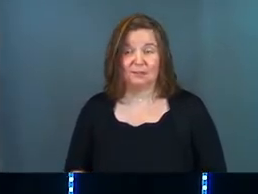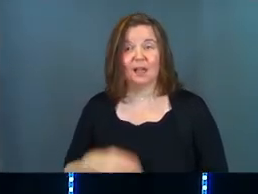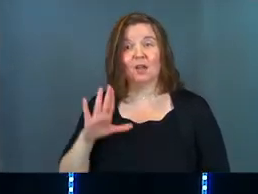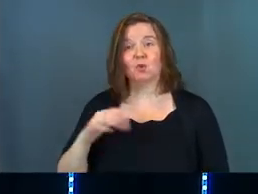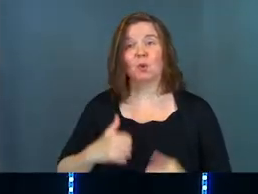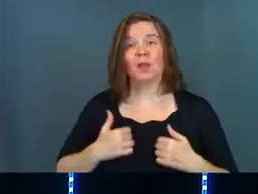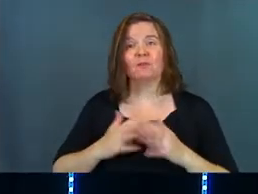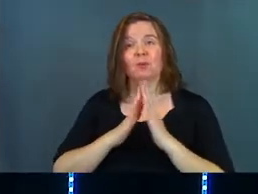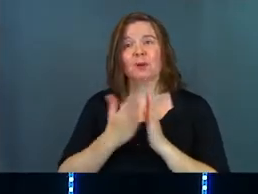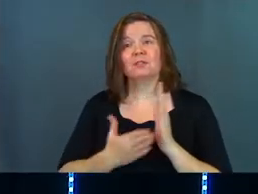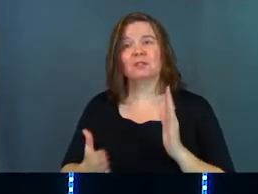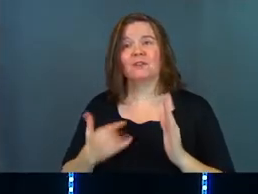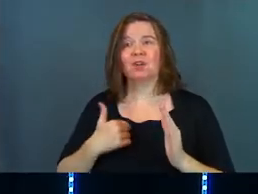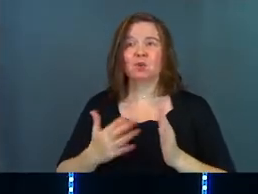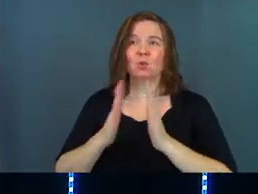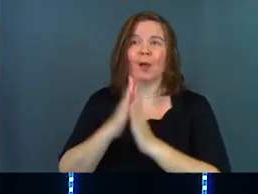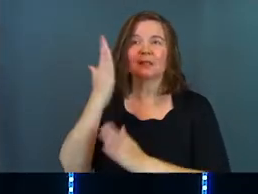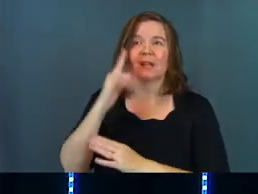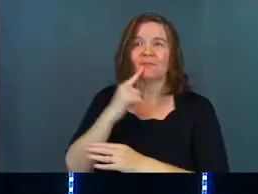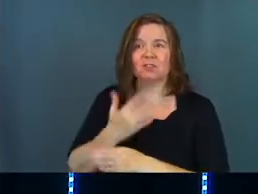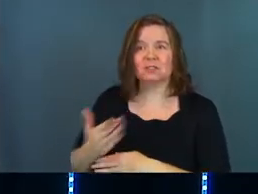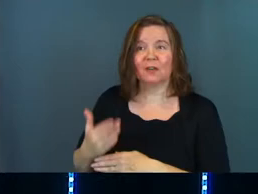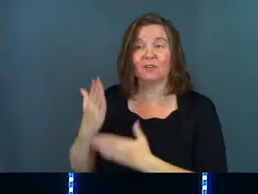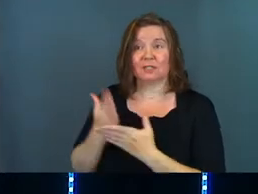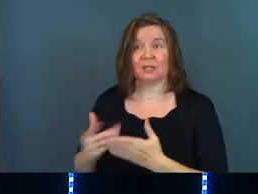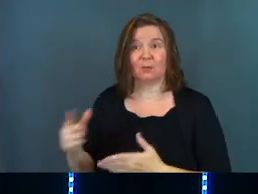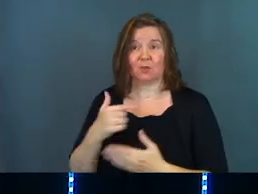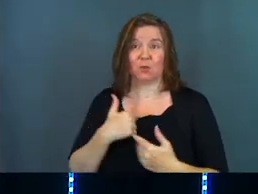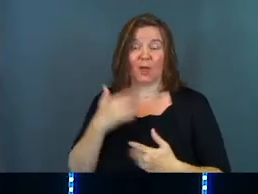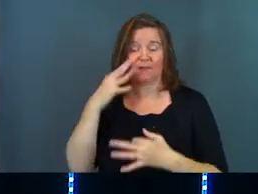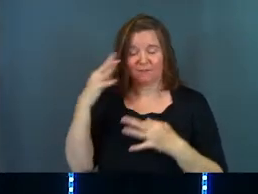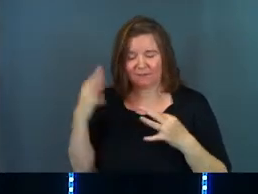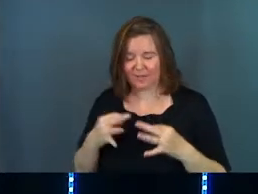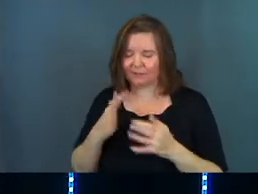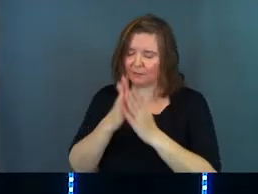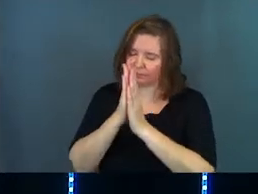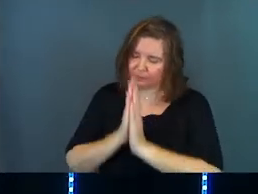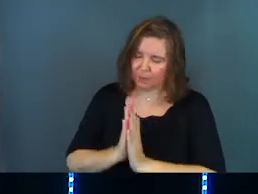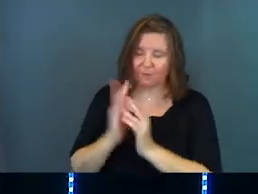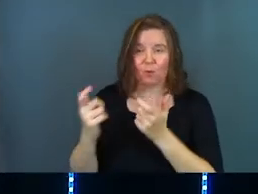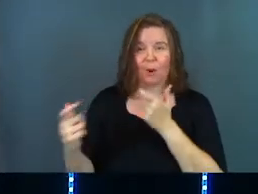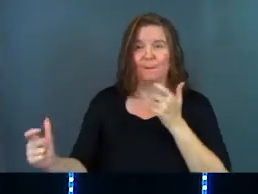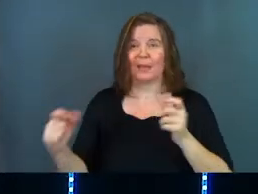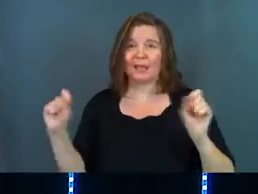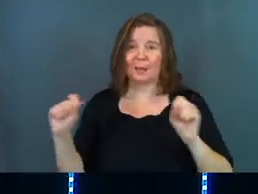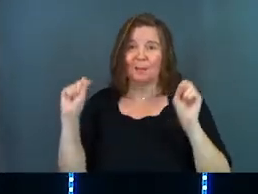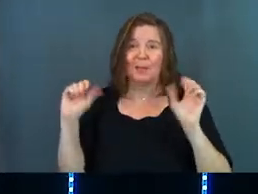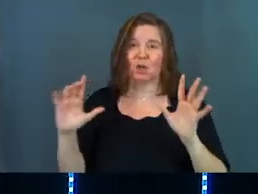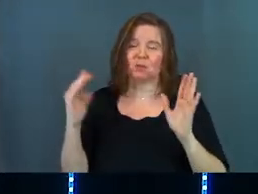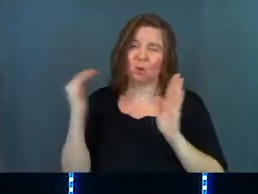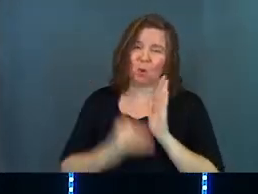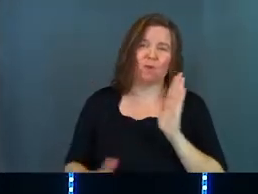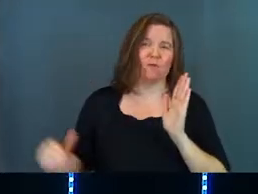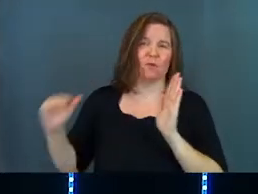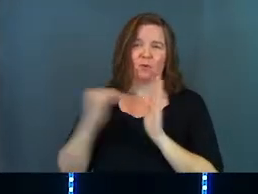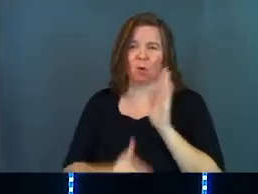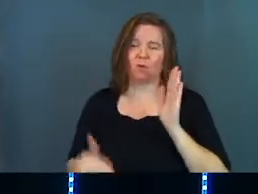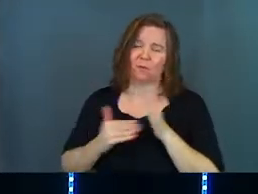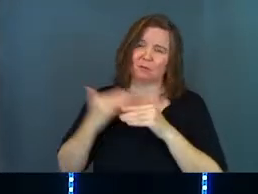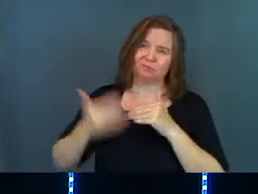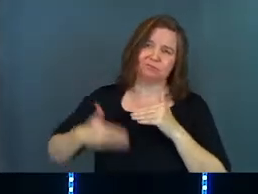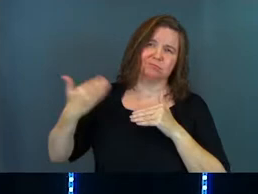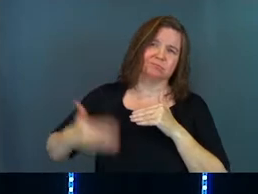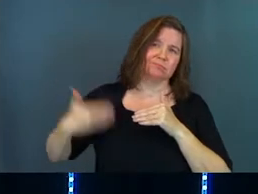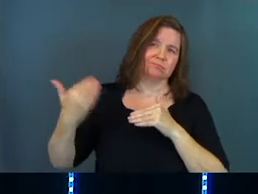In your life, you pray for stuff and you ask God for stuff. And some of you guys have faithfully prayed for big miracles over and over throughout the